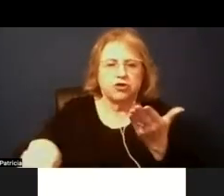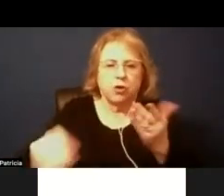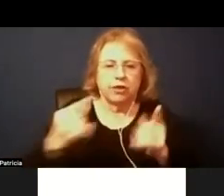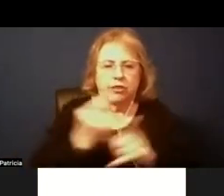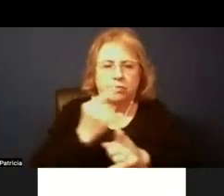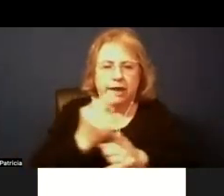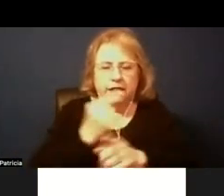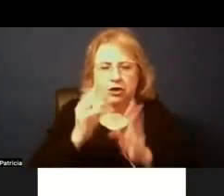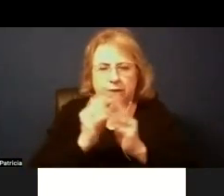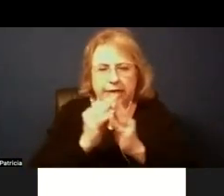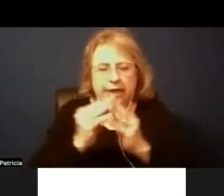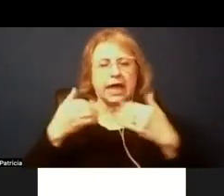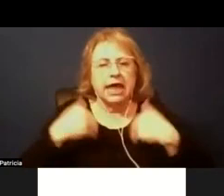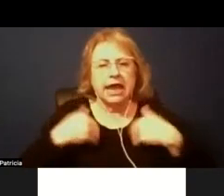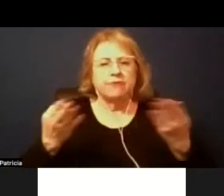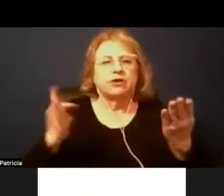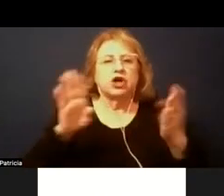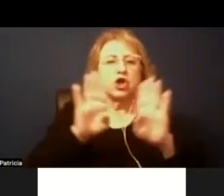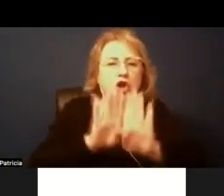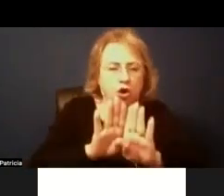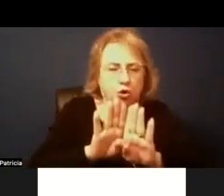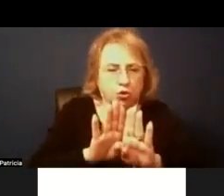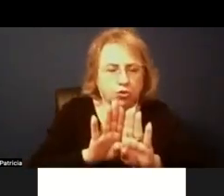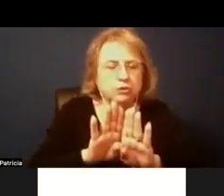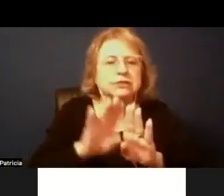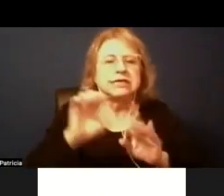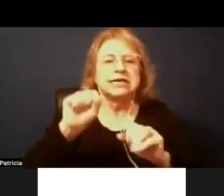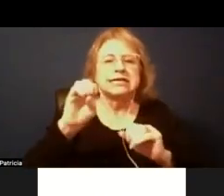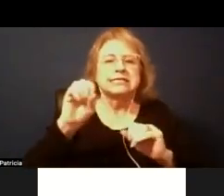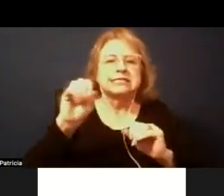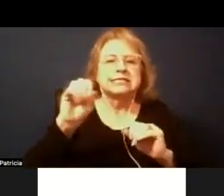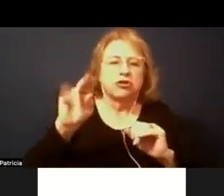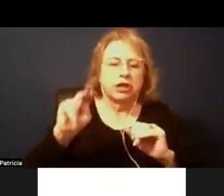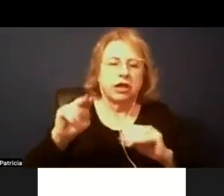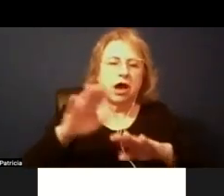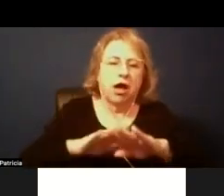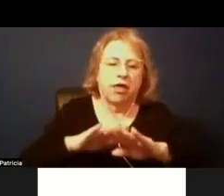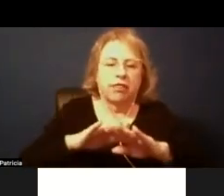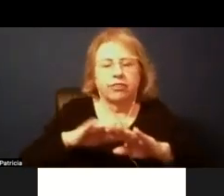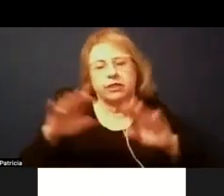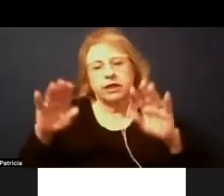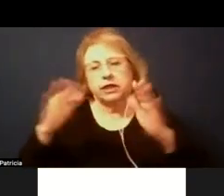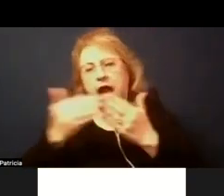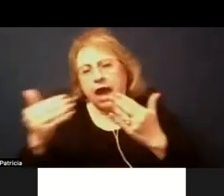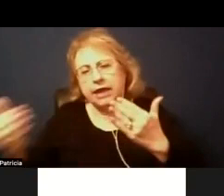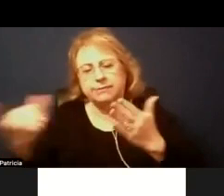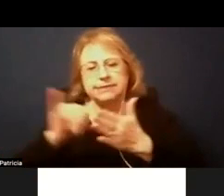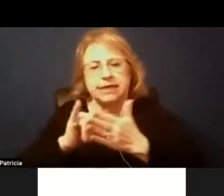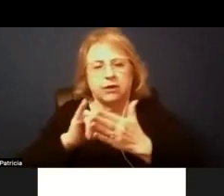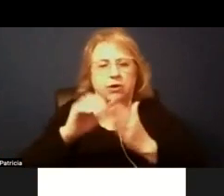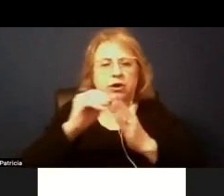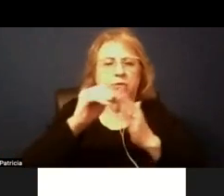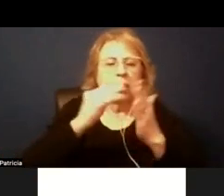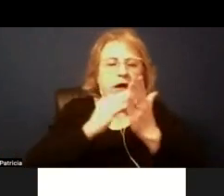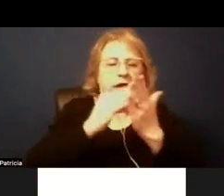closed session to continue our discussion on the items that were agendized so um would anyone like to make a motion to make